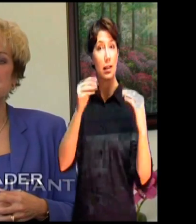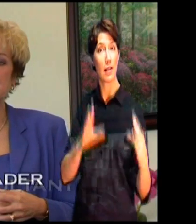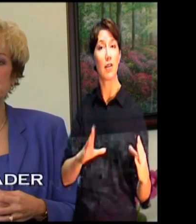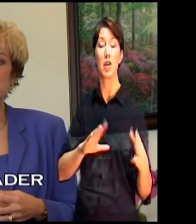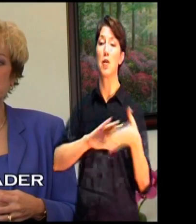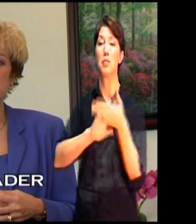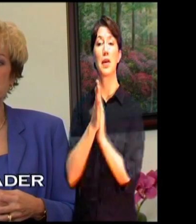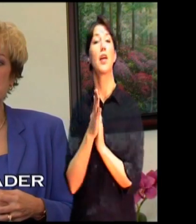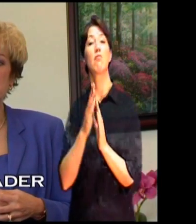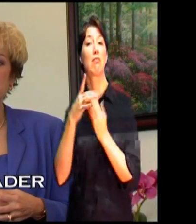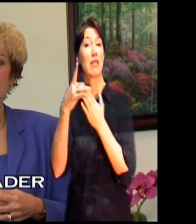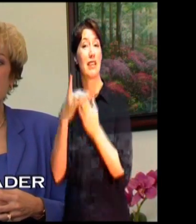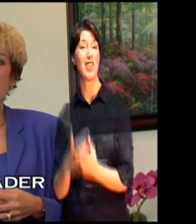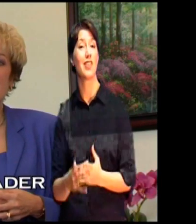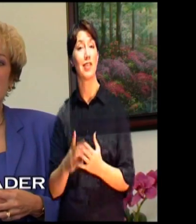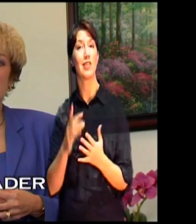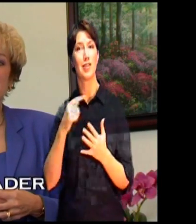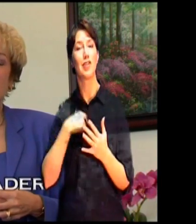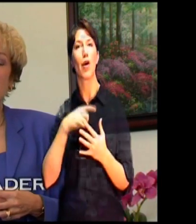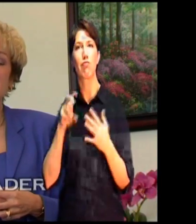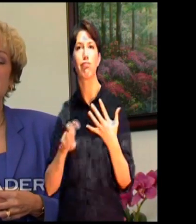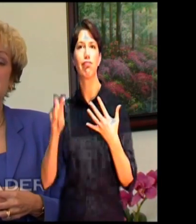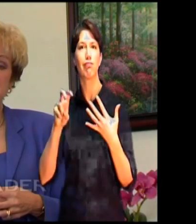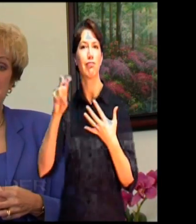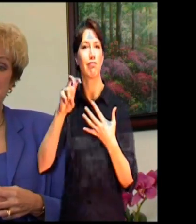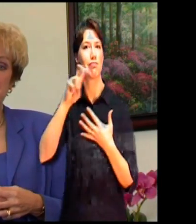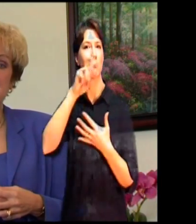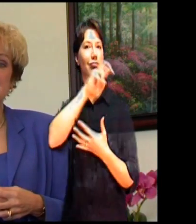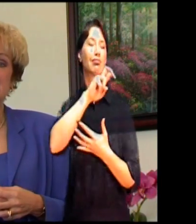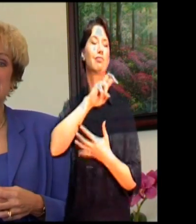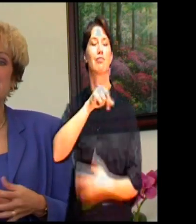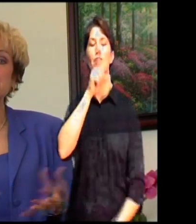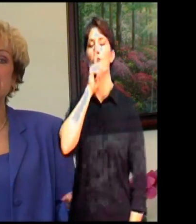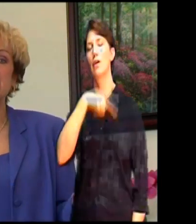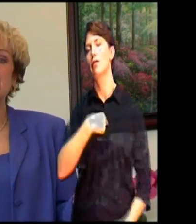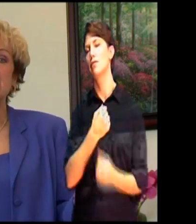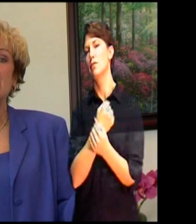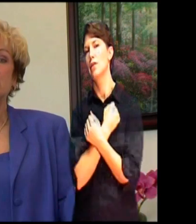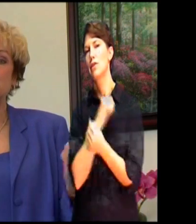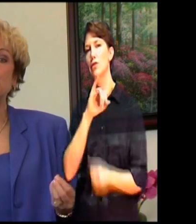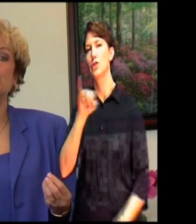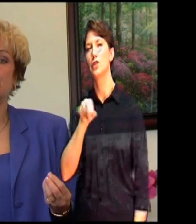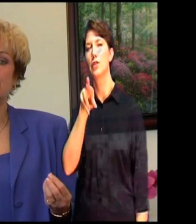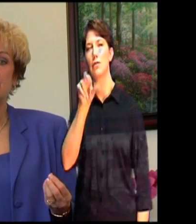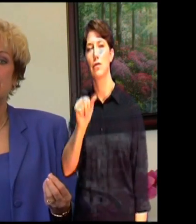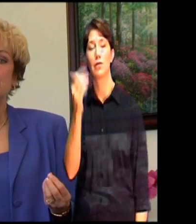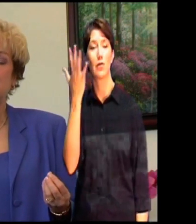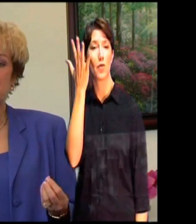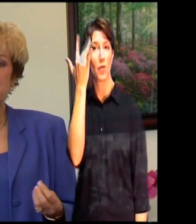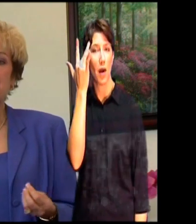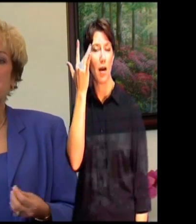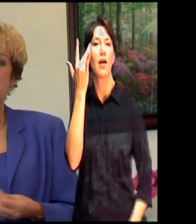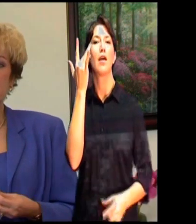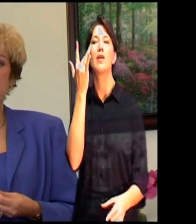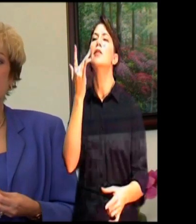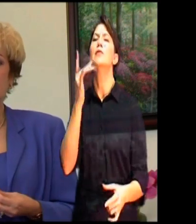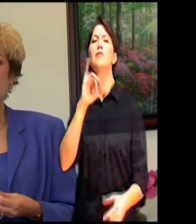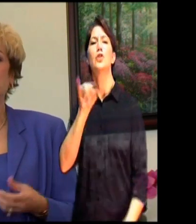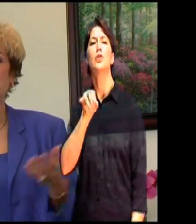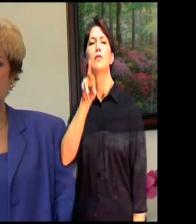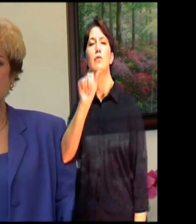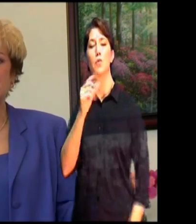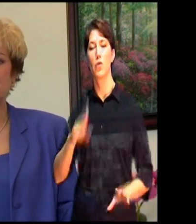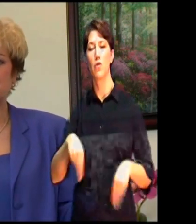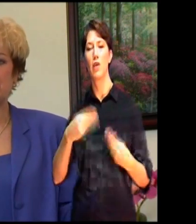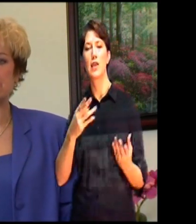to become a leader in the program. And I love Jaffra because it's given me a tool to help my family and